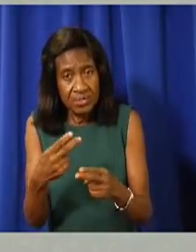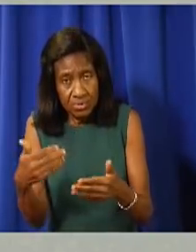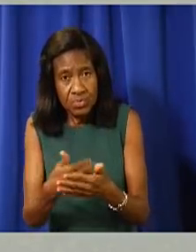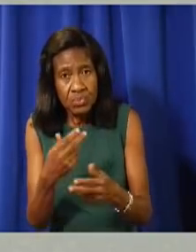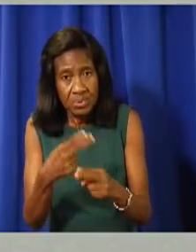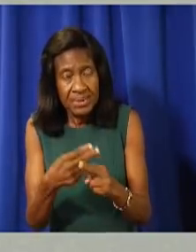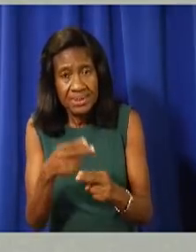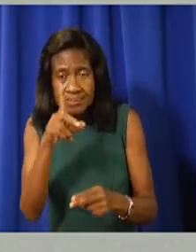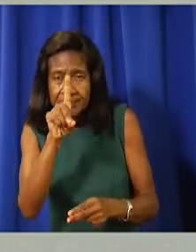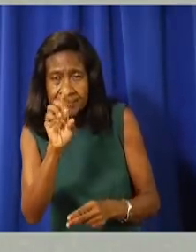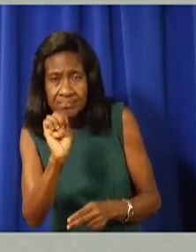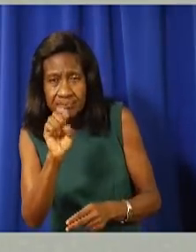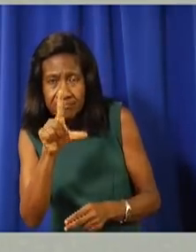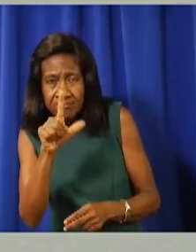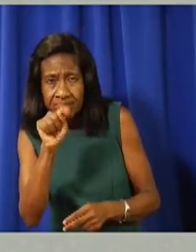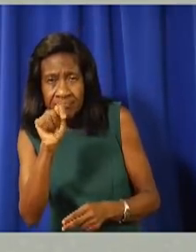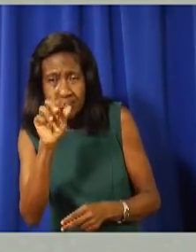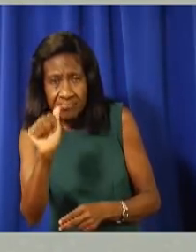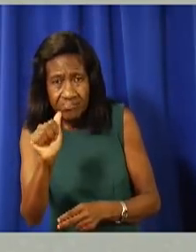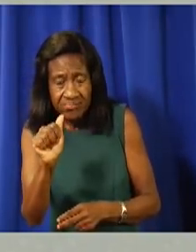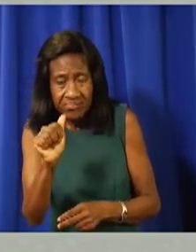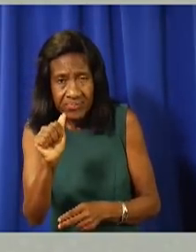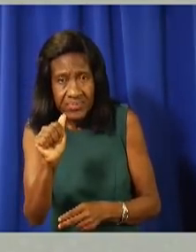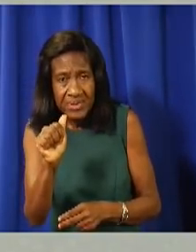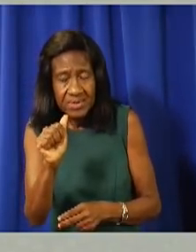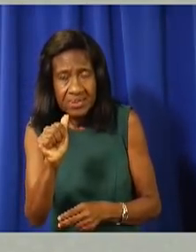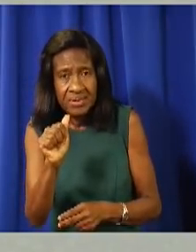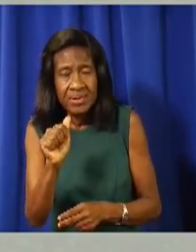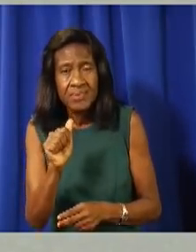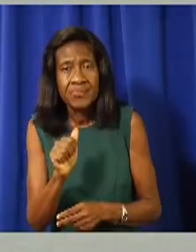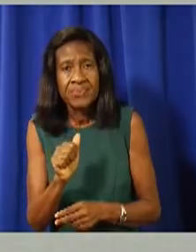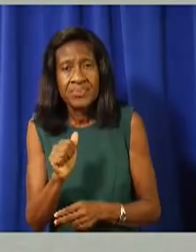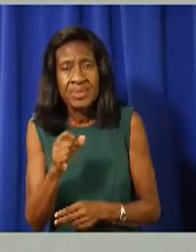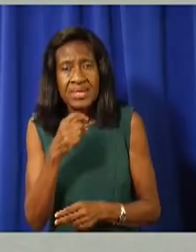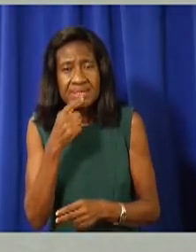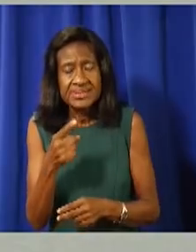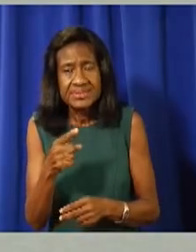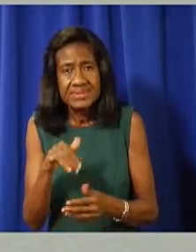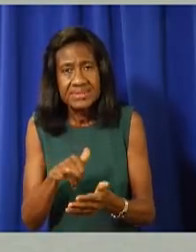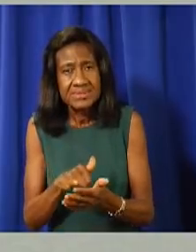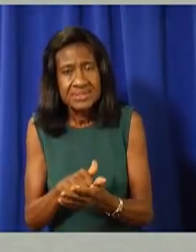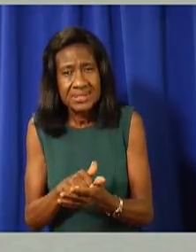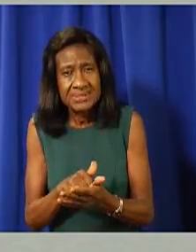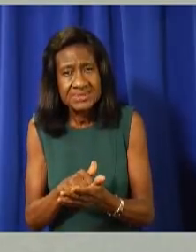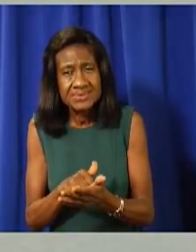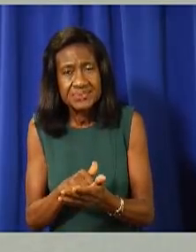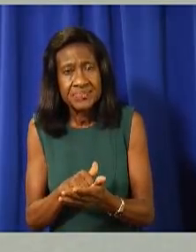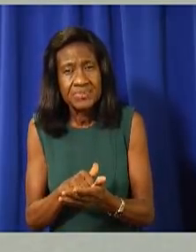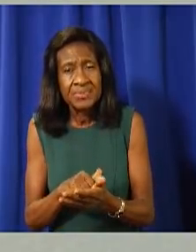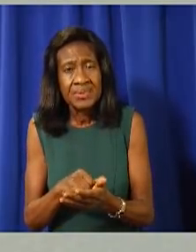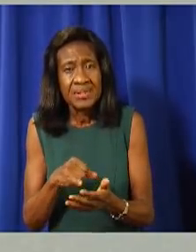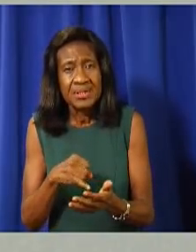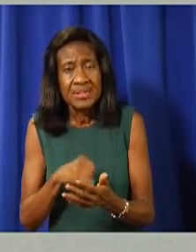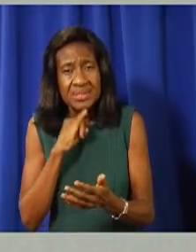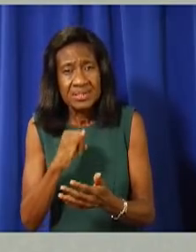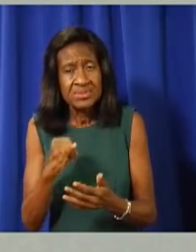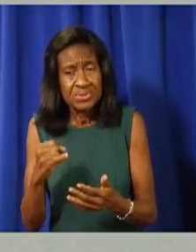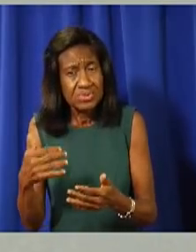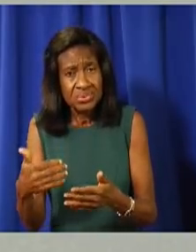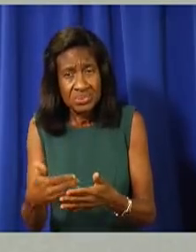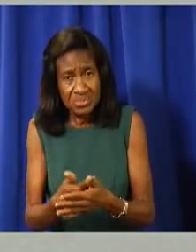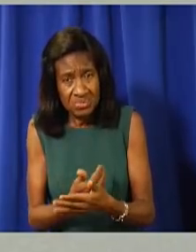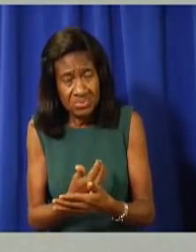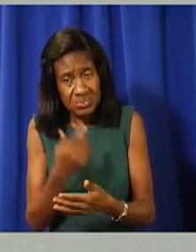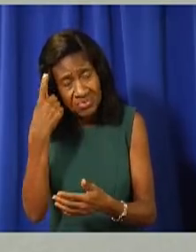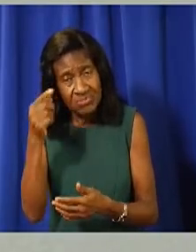Many countries that experience significant success in their COVID-19 fight are now facing a new wave of challenges.